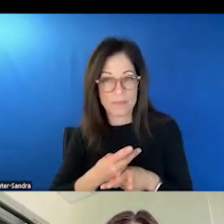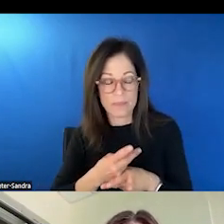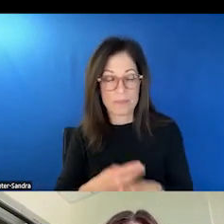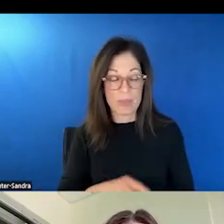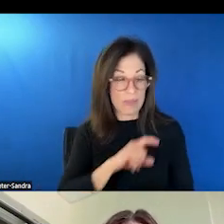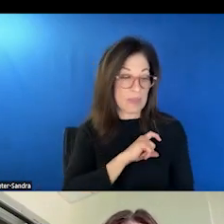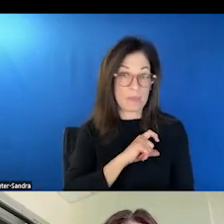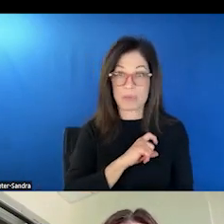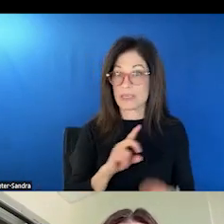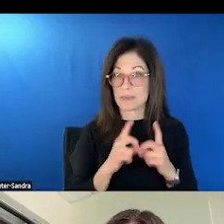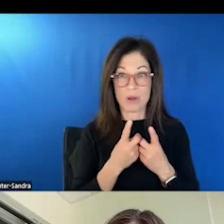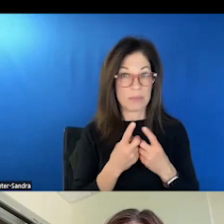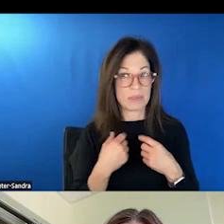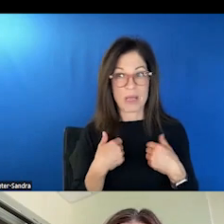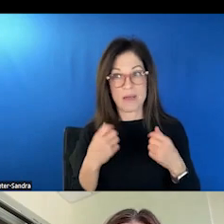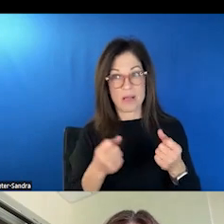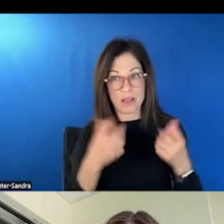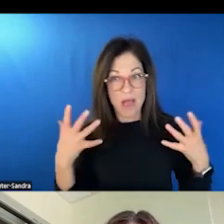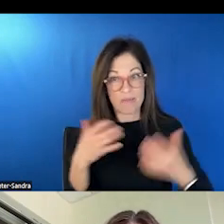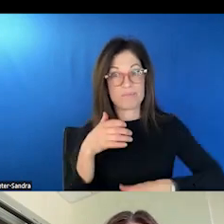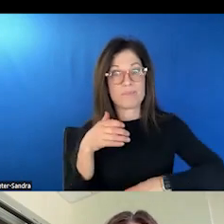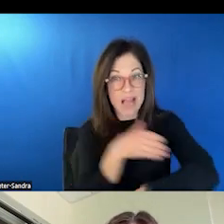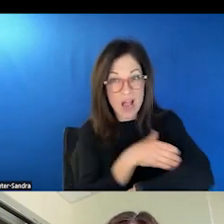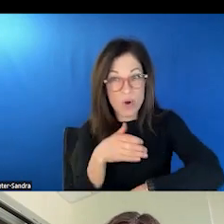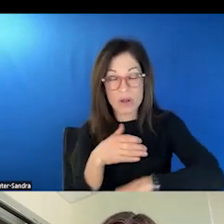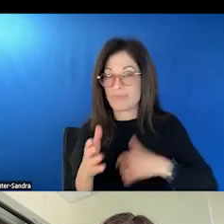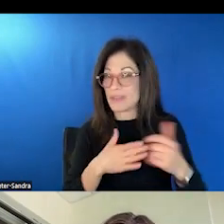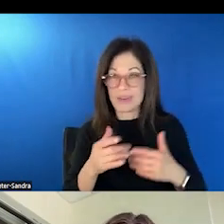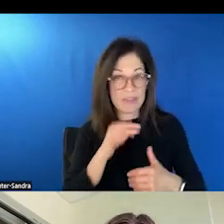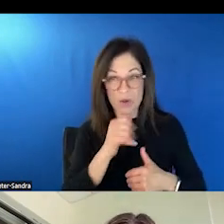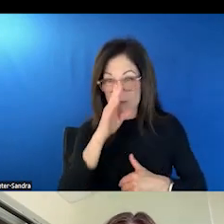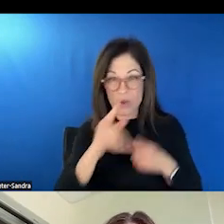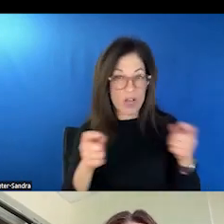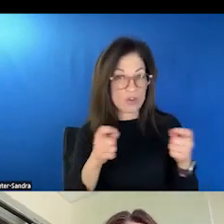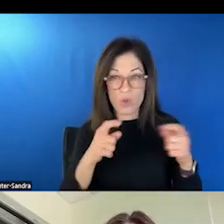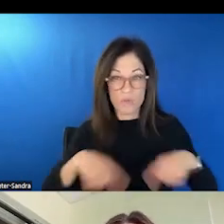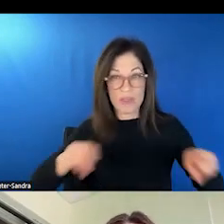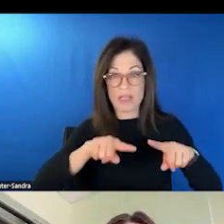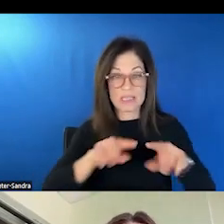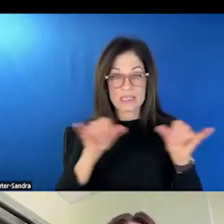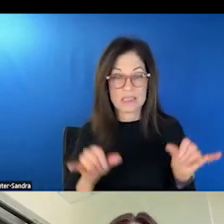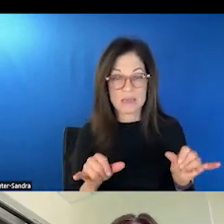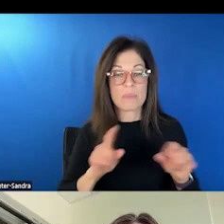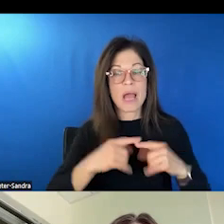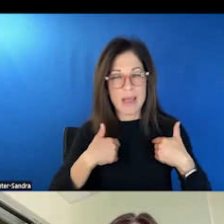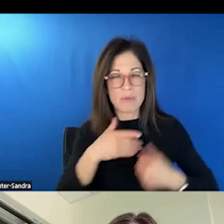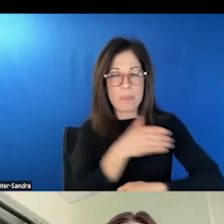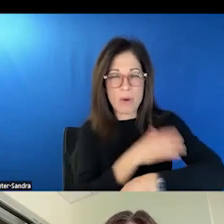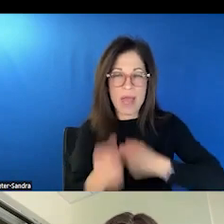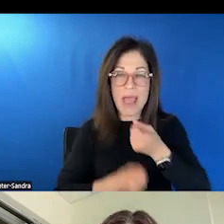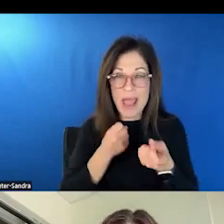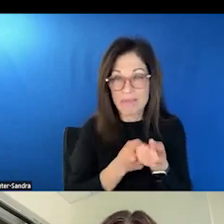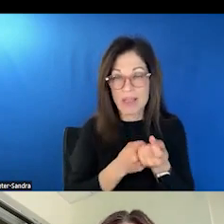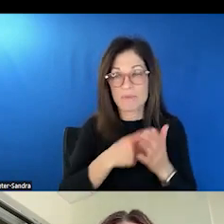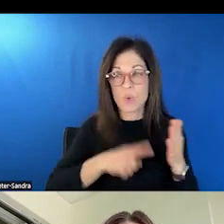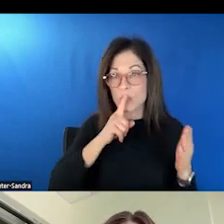departments have a lot of power, um, even if they don't have direct control over these systems and they have the power to advocate for what we